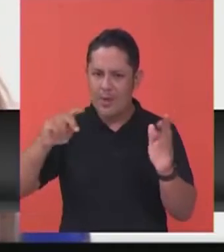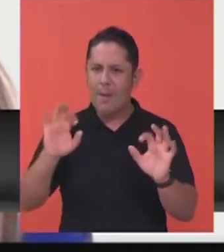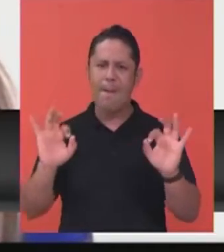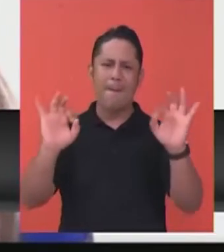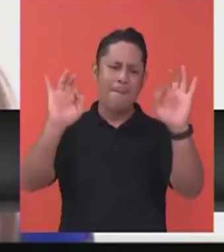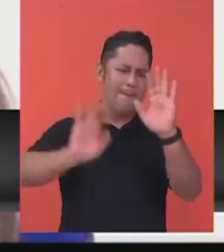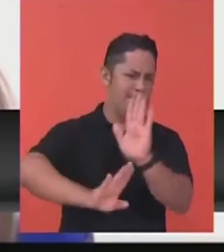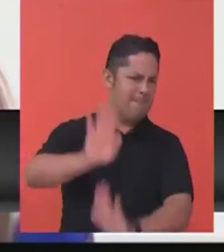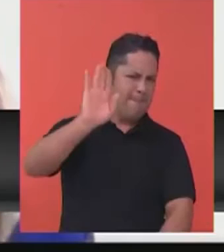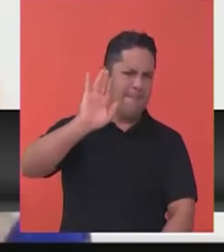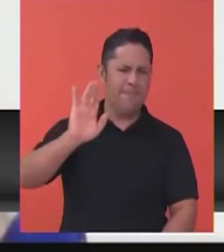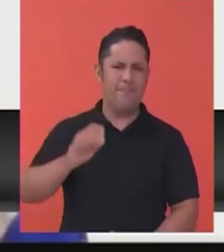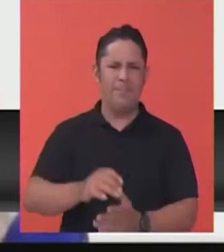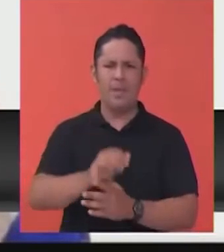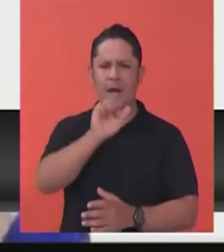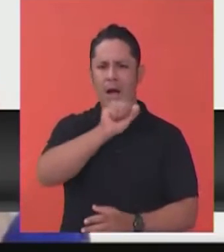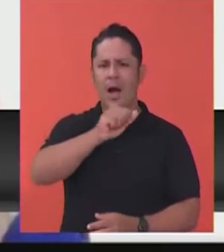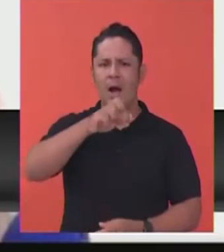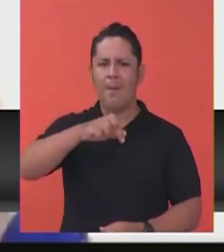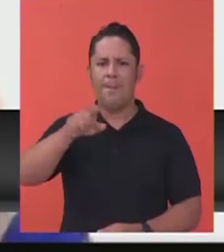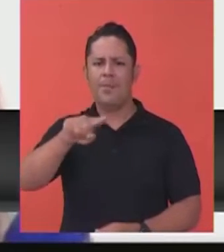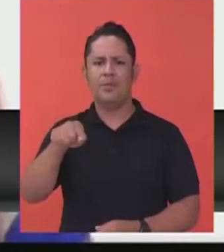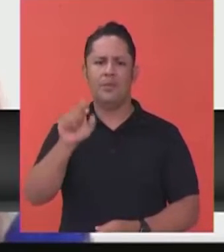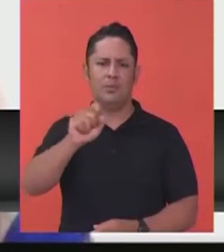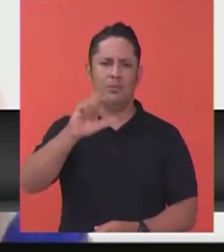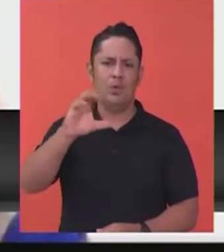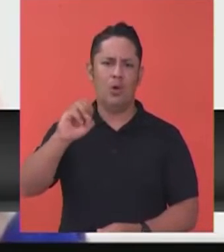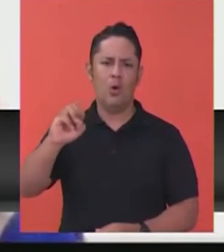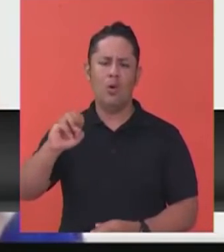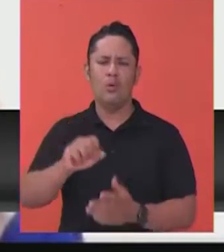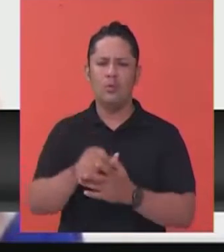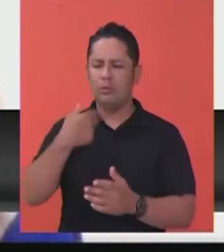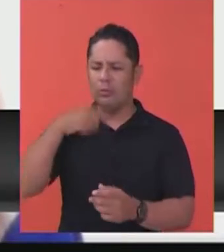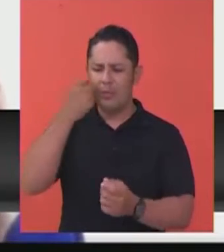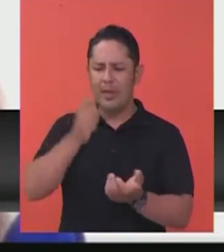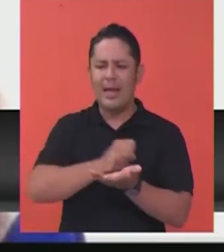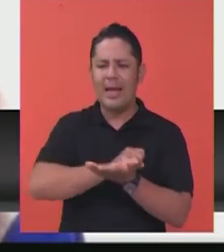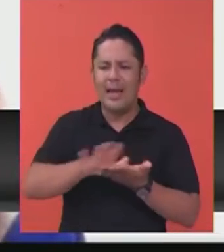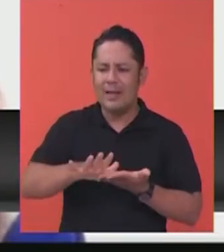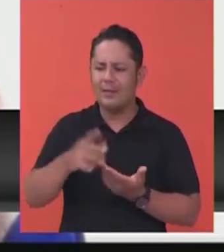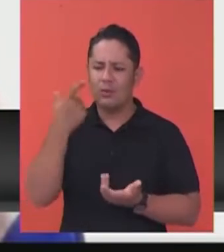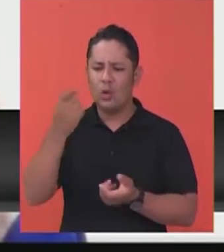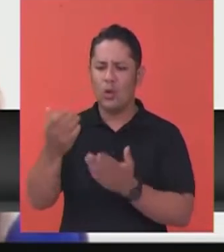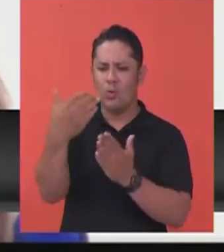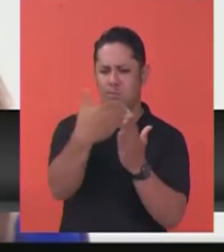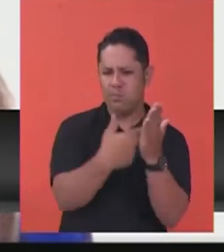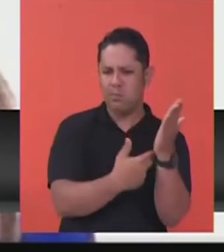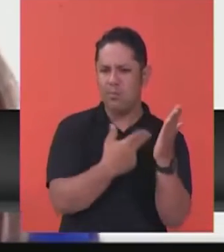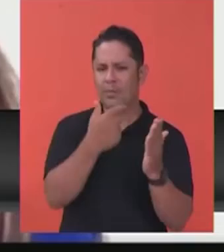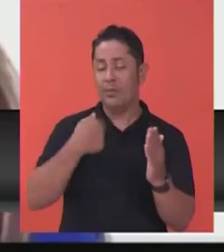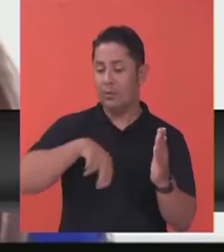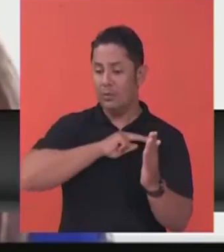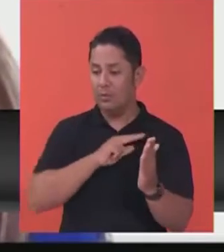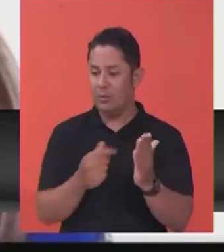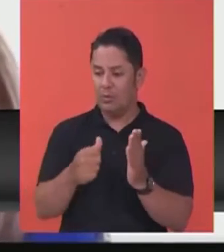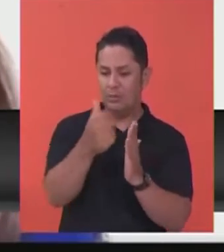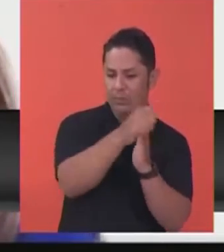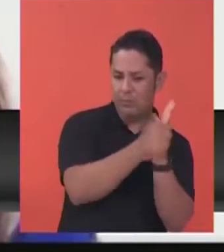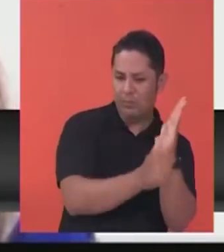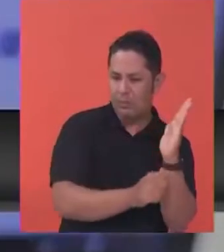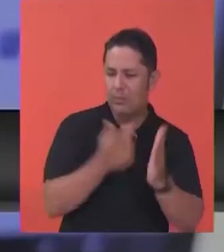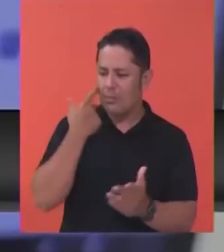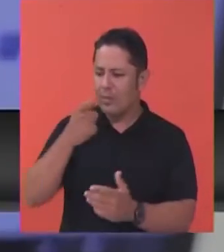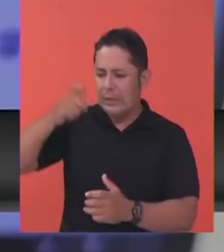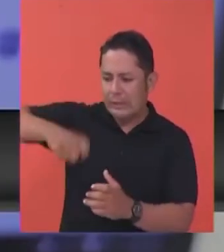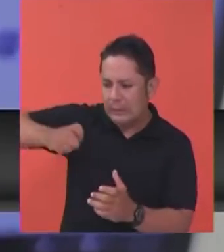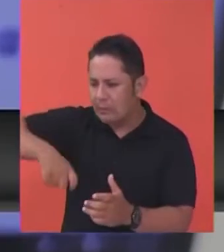level, as you know. Apps.co has all its programs for free. Additionally, we have adapted these programs to the new needs of the